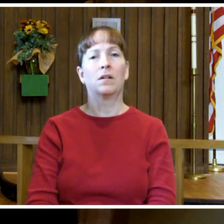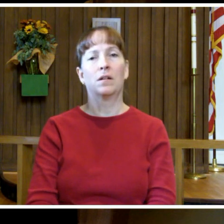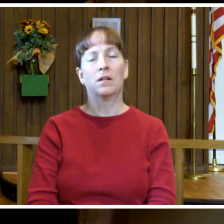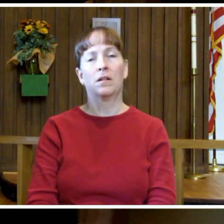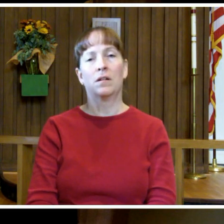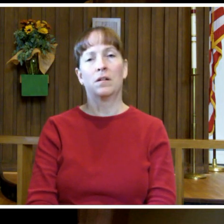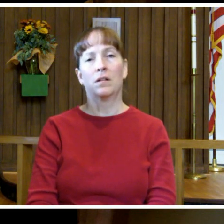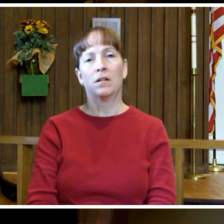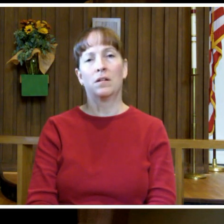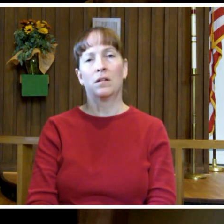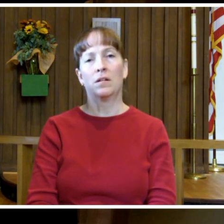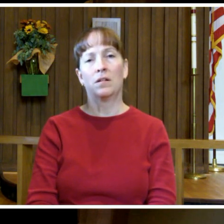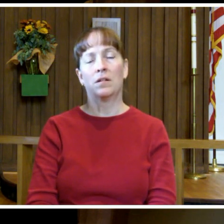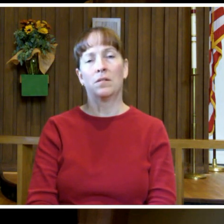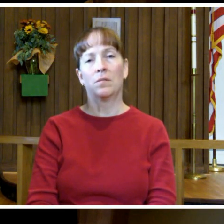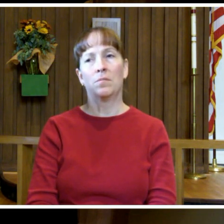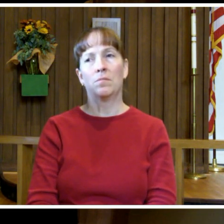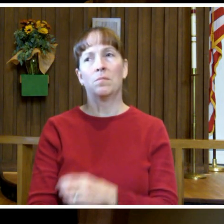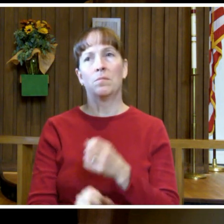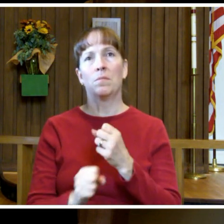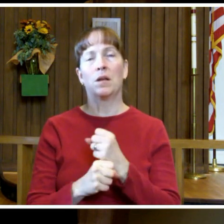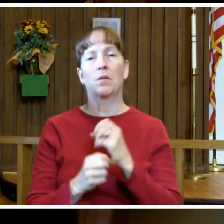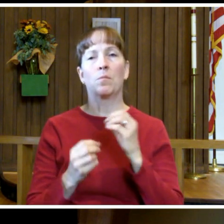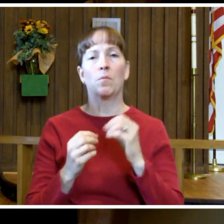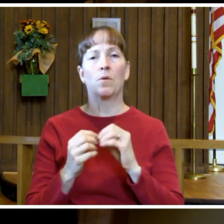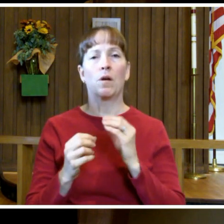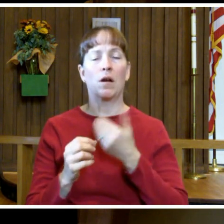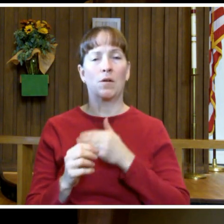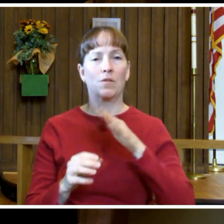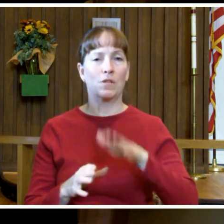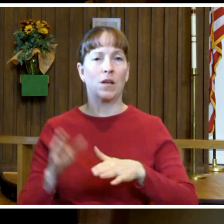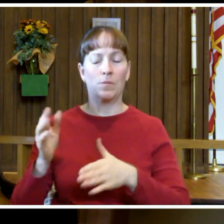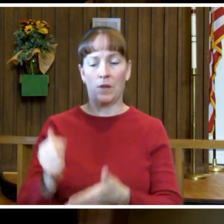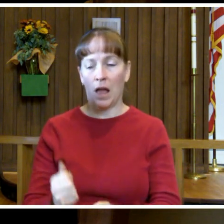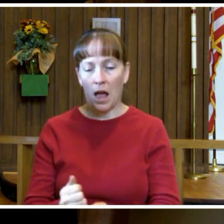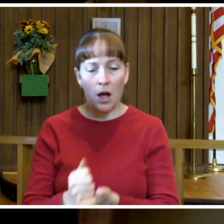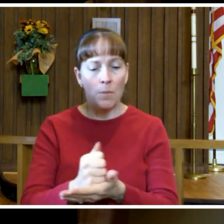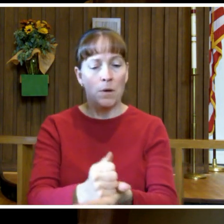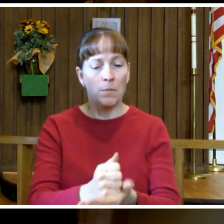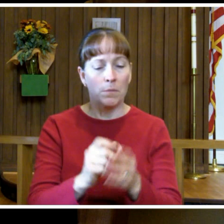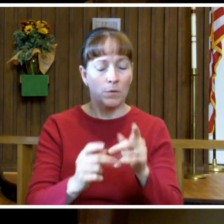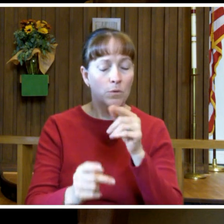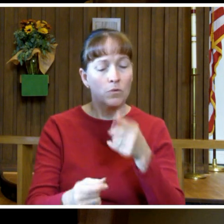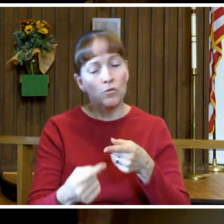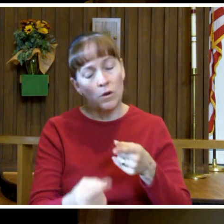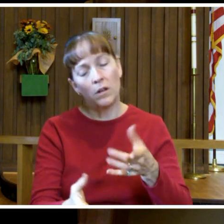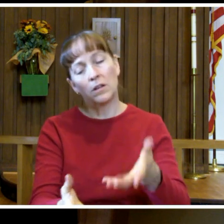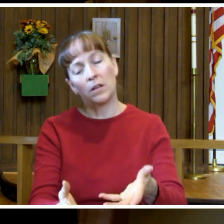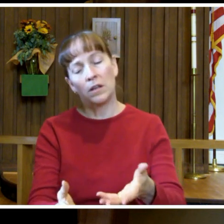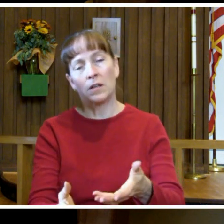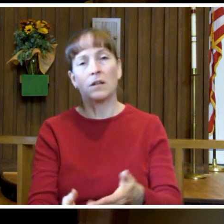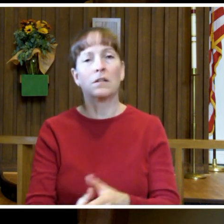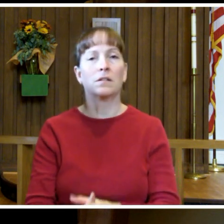Make more of our steps ones to lift up a struggling brother or sister,